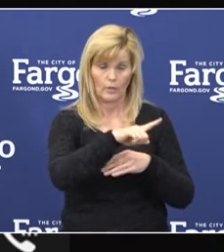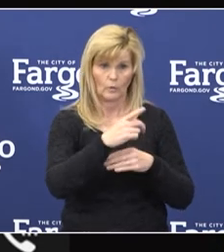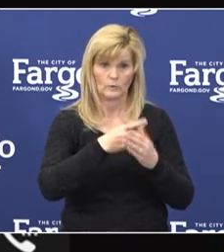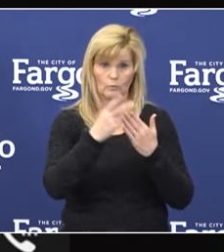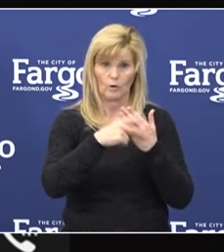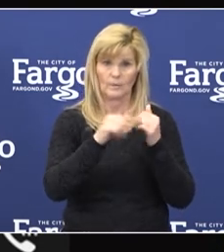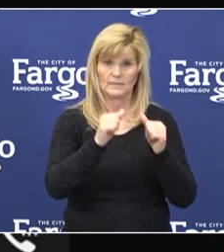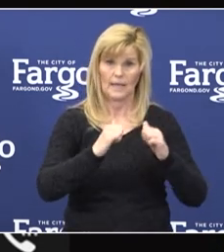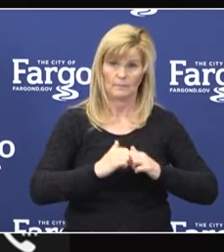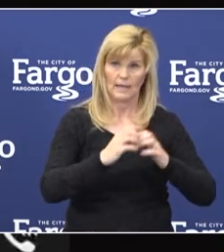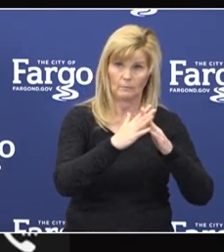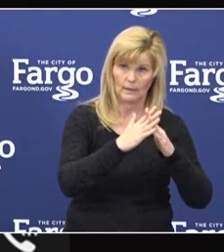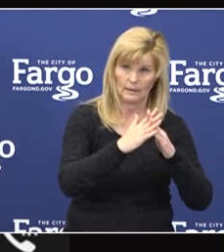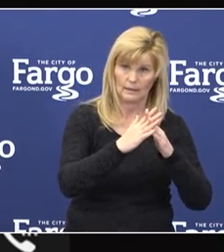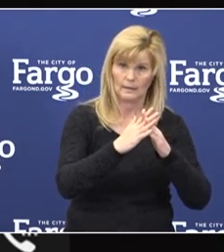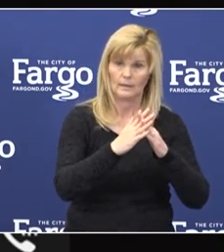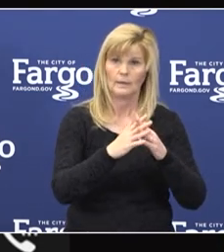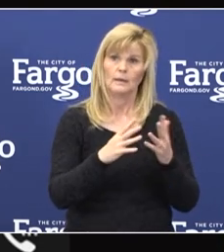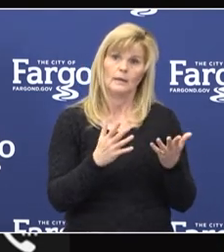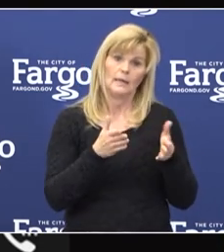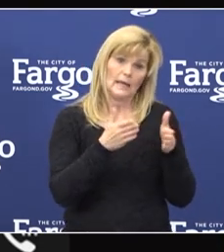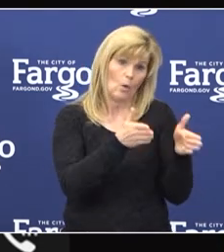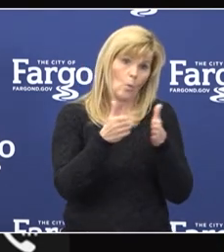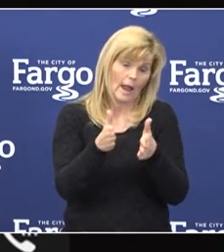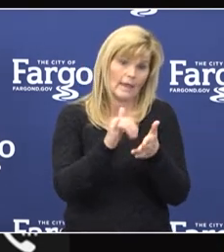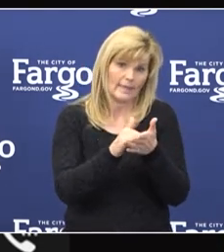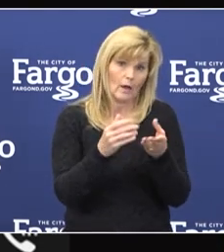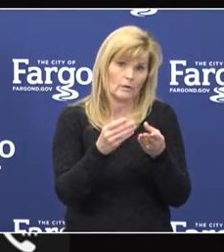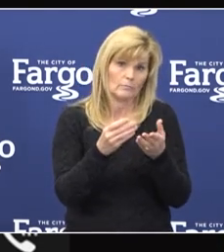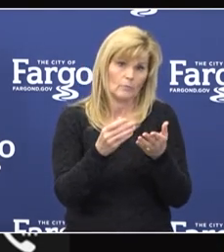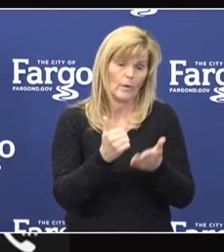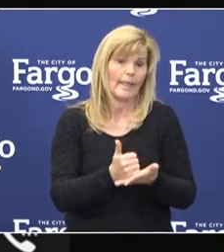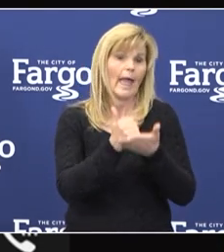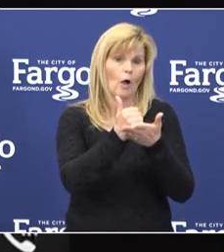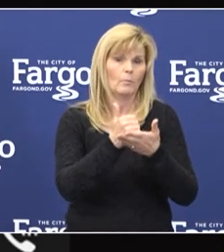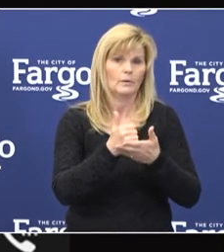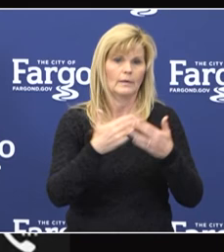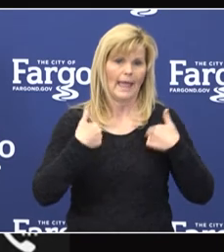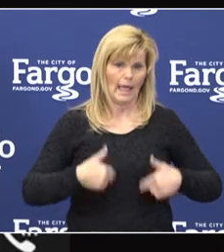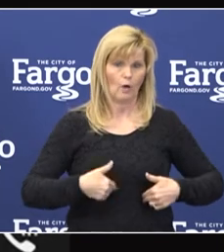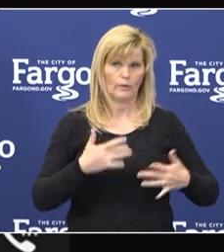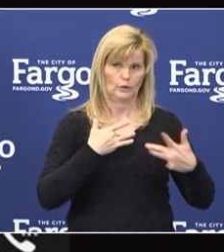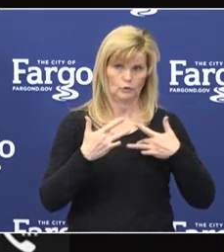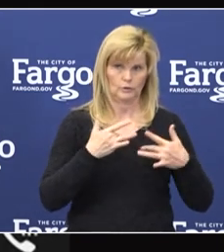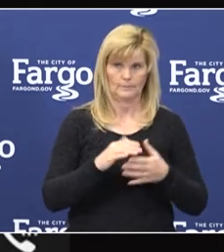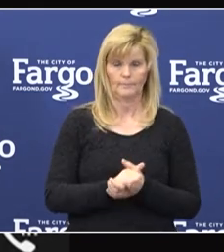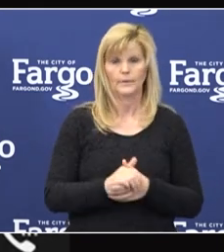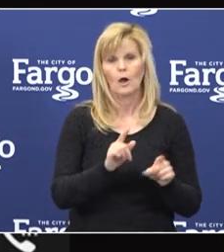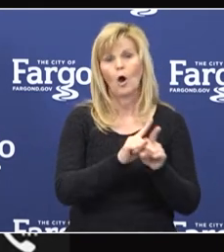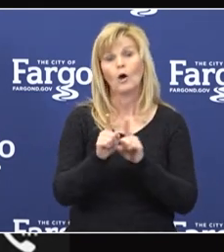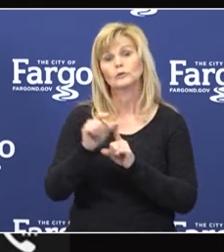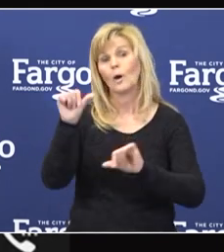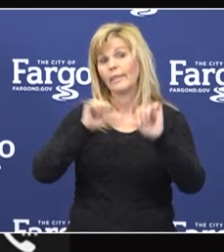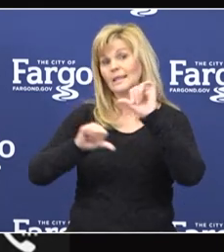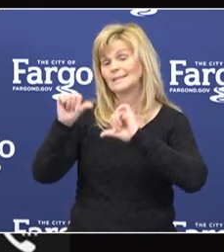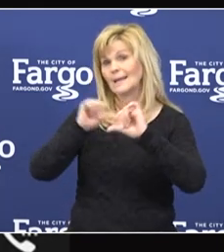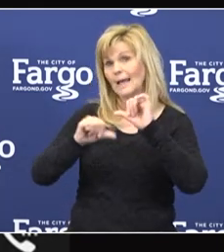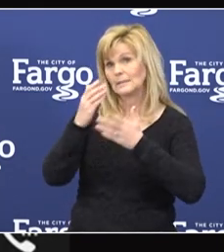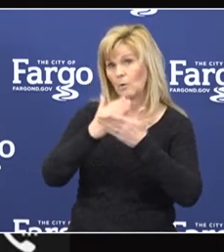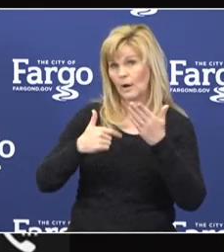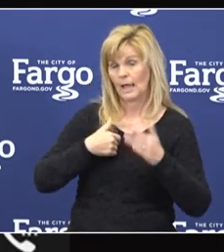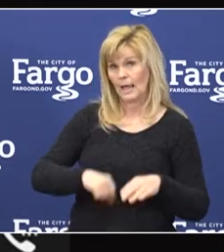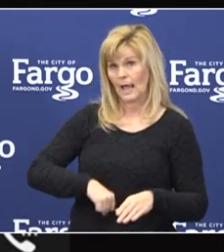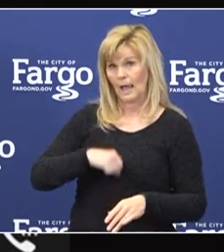can be implemented in a manner that addresses health concerns. Also on the science front, I'm proud